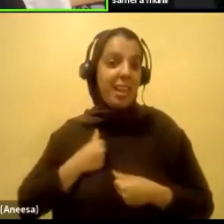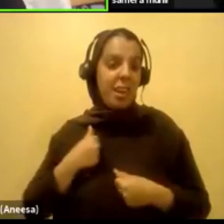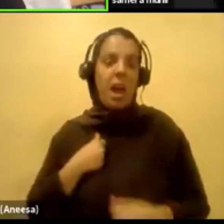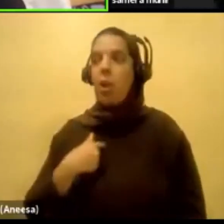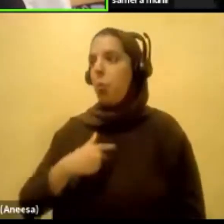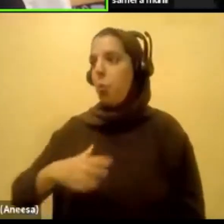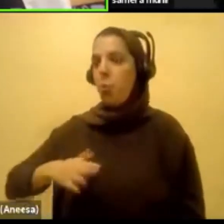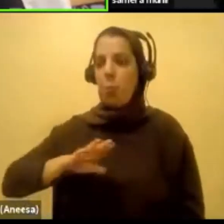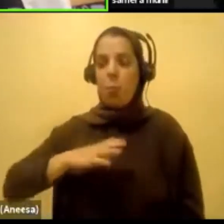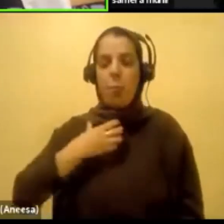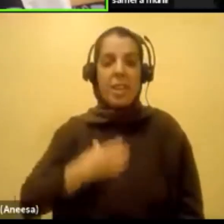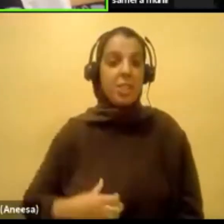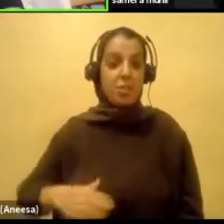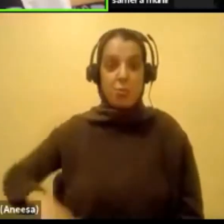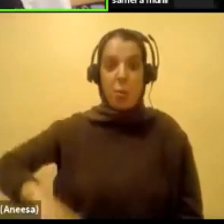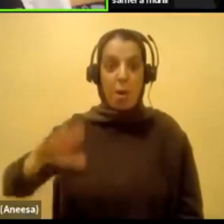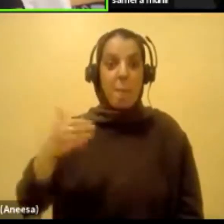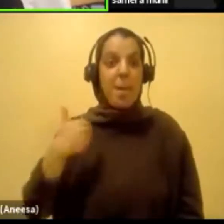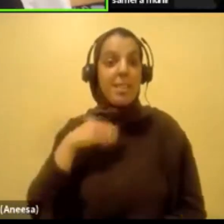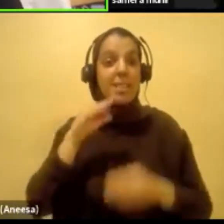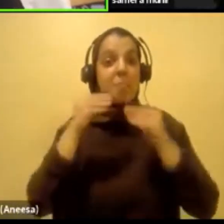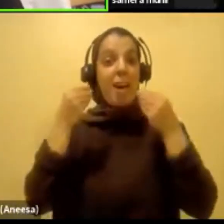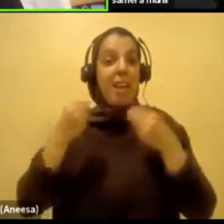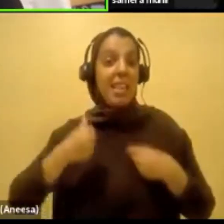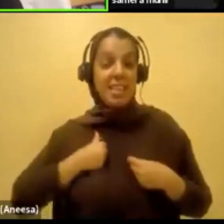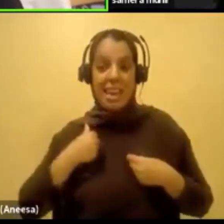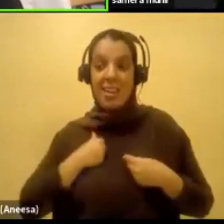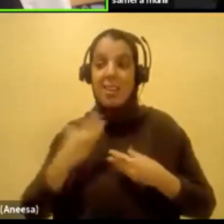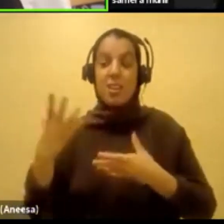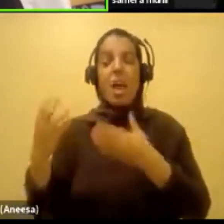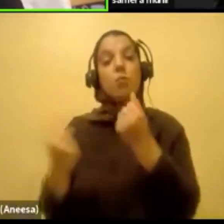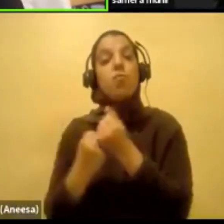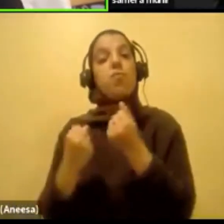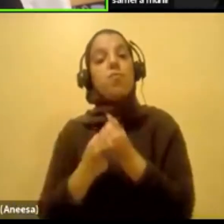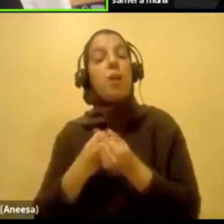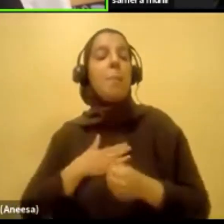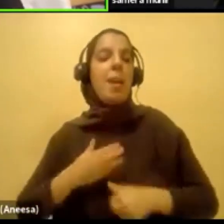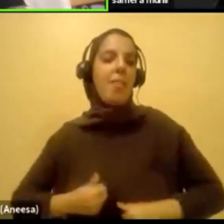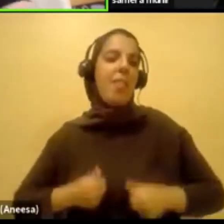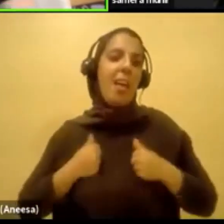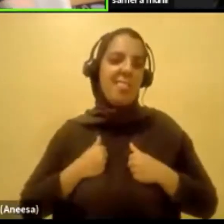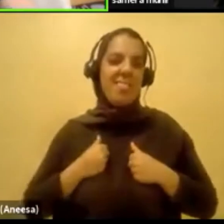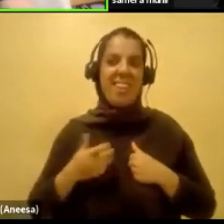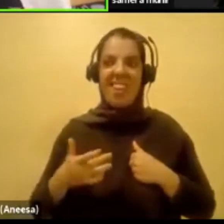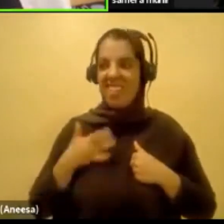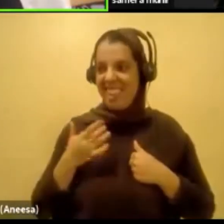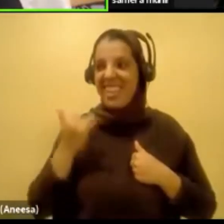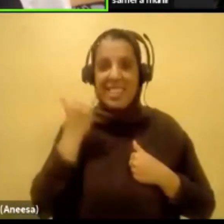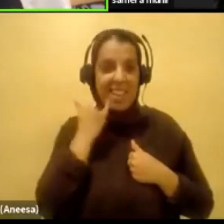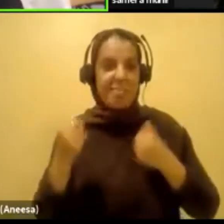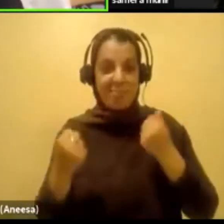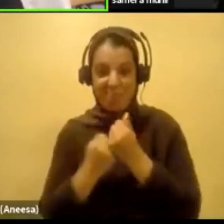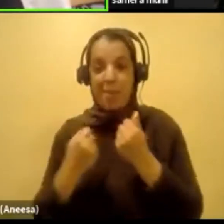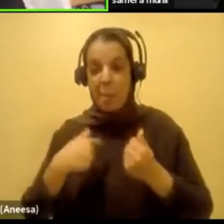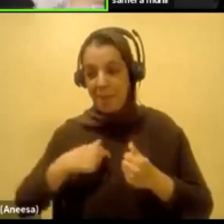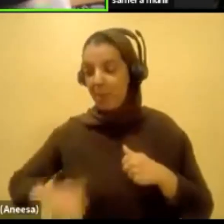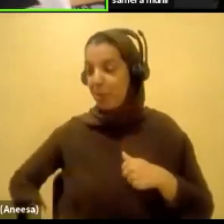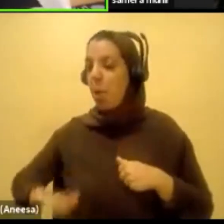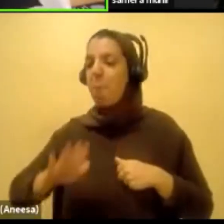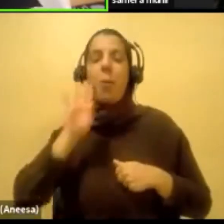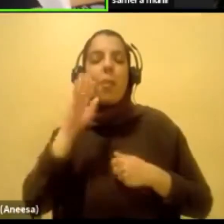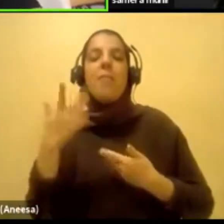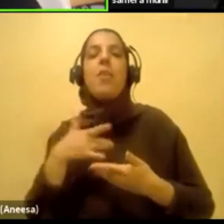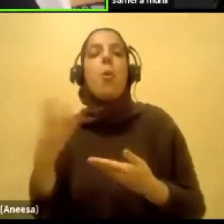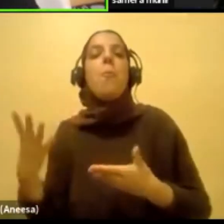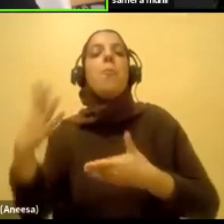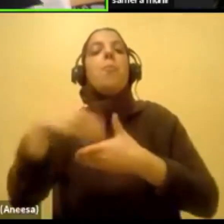Canada in my life. I think it would have given me a sense of community and belonging that I never had. I hope they will continue to support us and donate here and be a part of